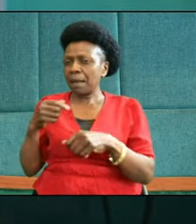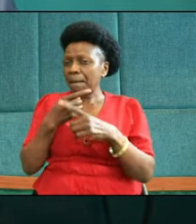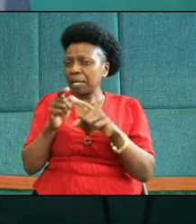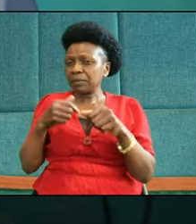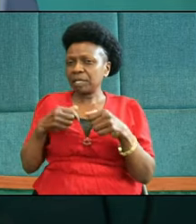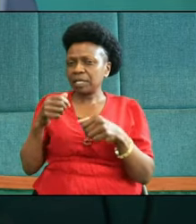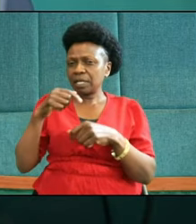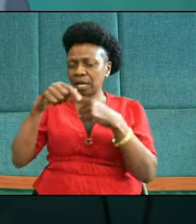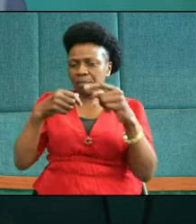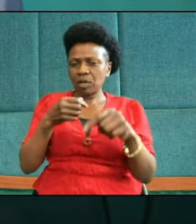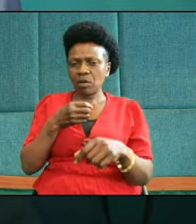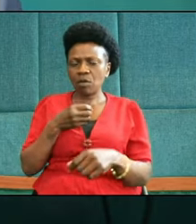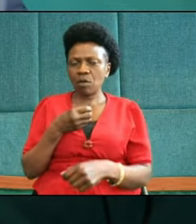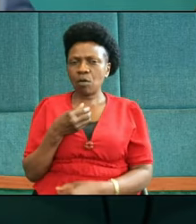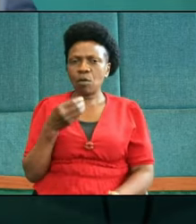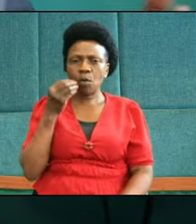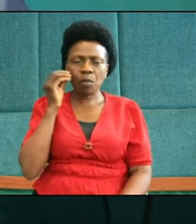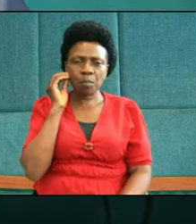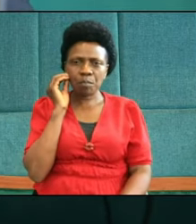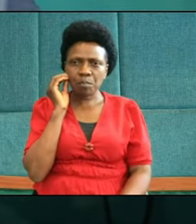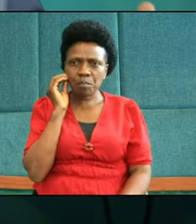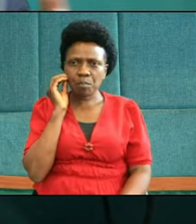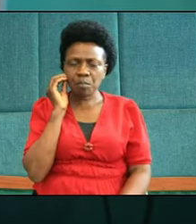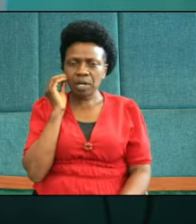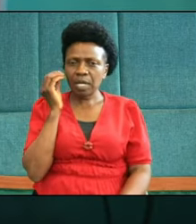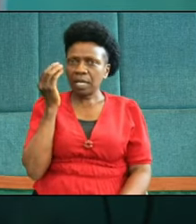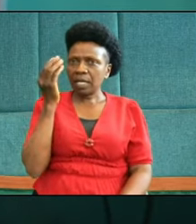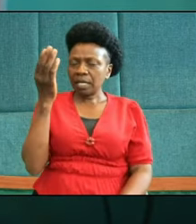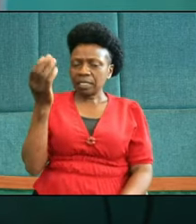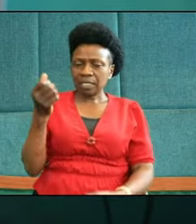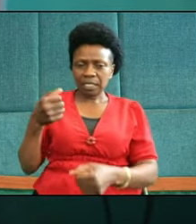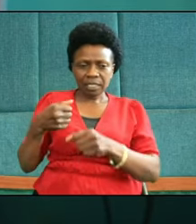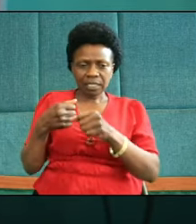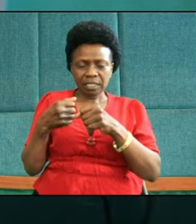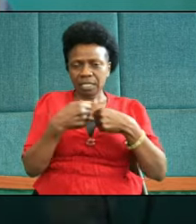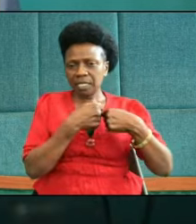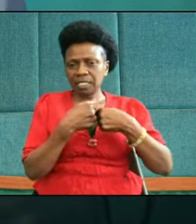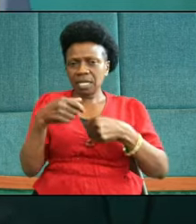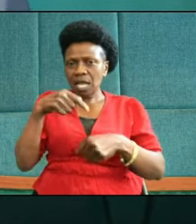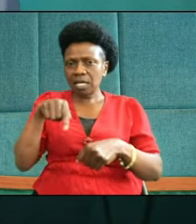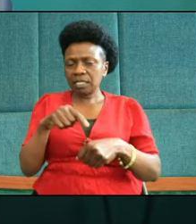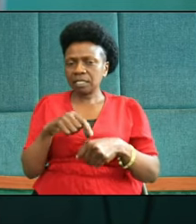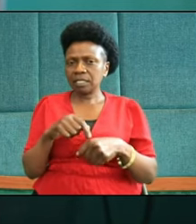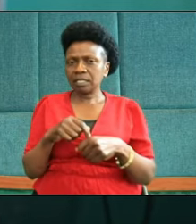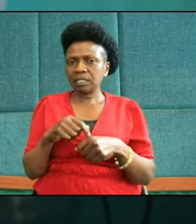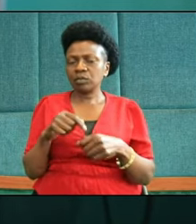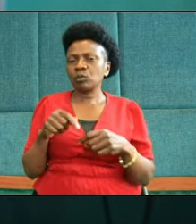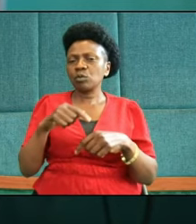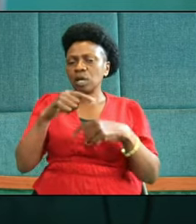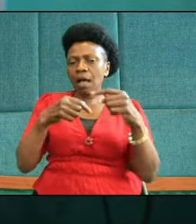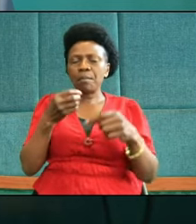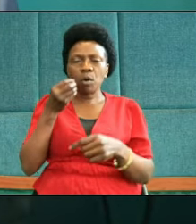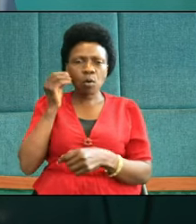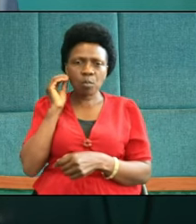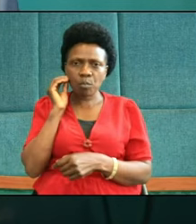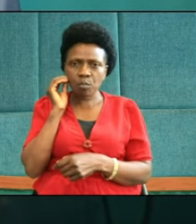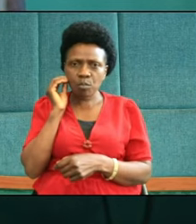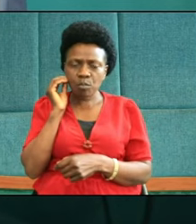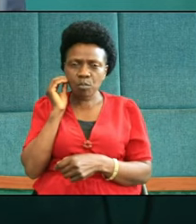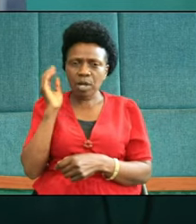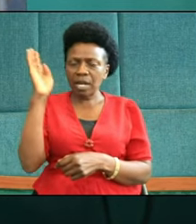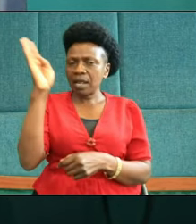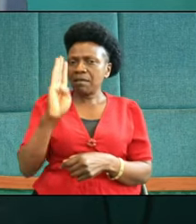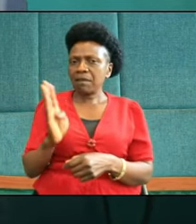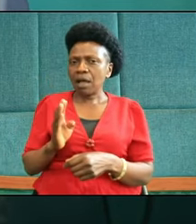brethren at Corinth, please come home, come home, don't wander away, don't go awayward,